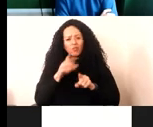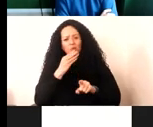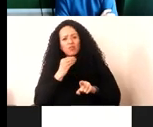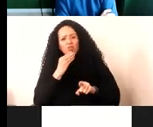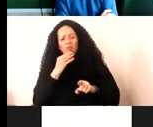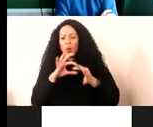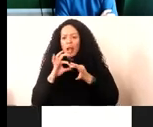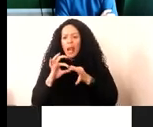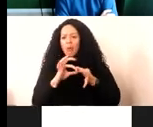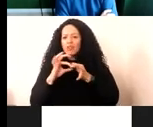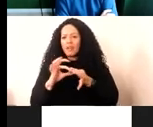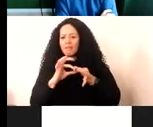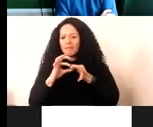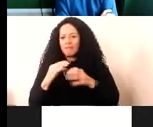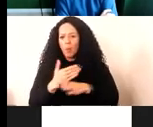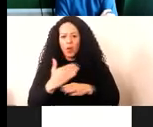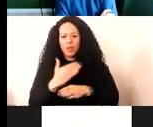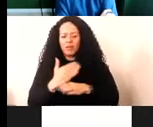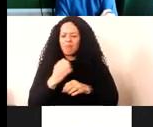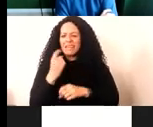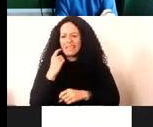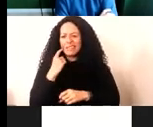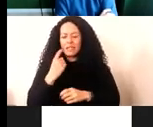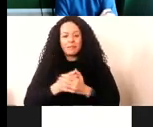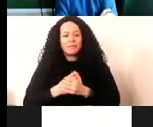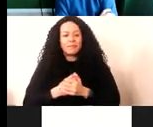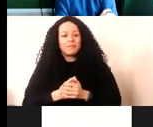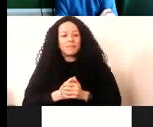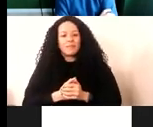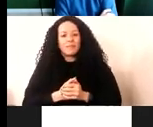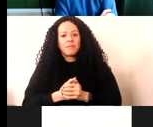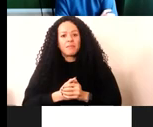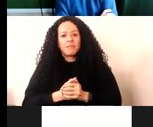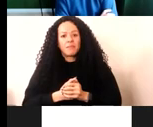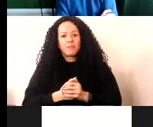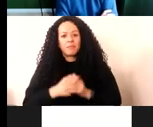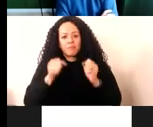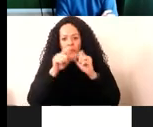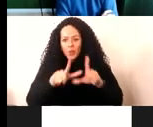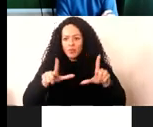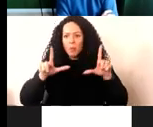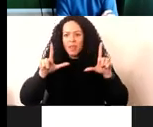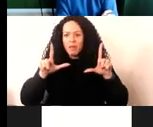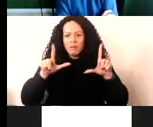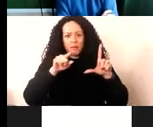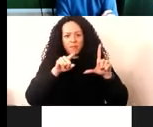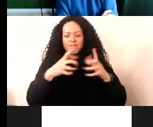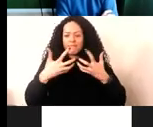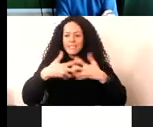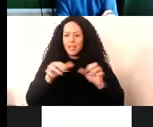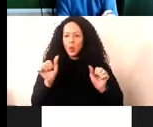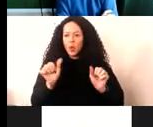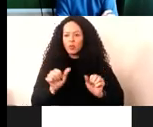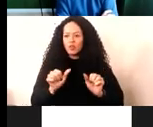collaborative working. It made that aspect very simple. And so this zoom in here is on the technical constraints model and it is